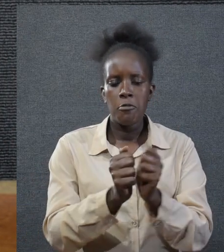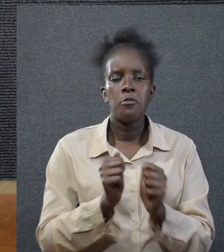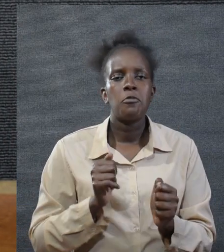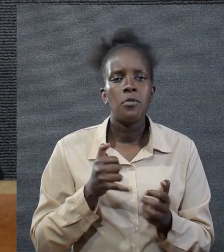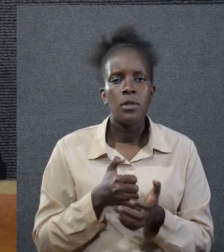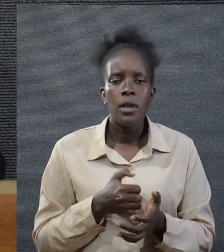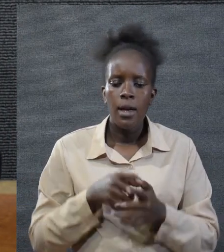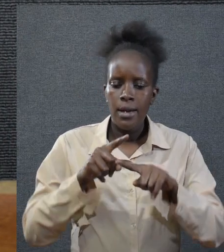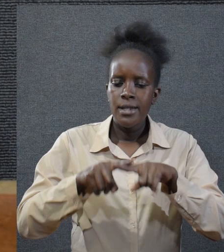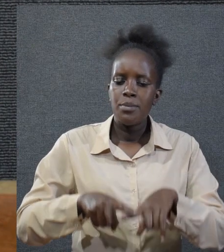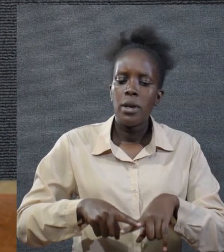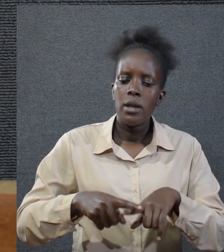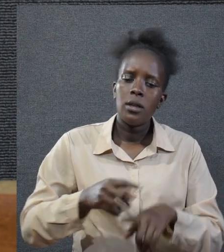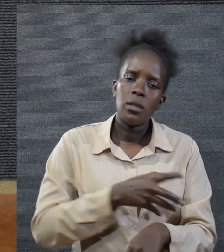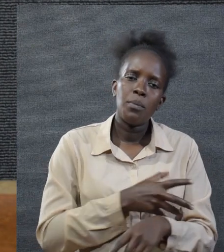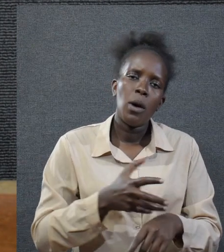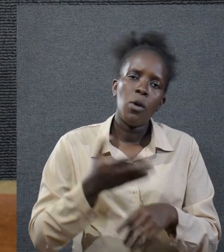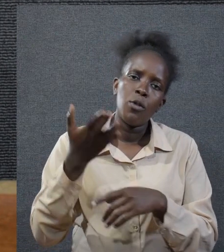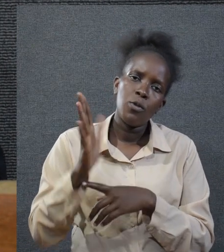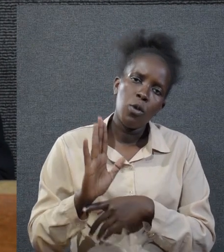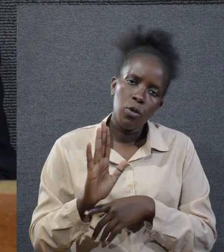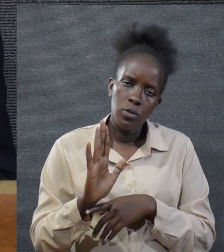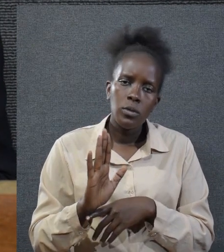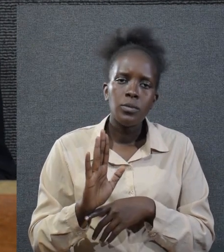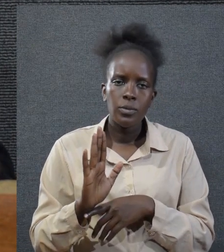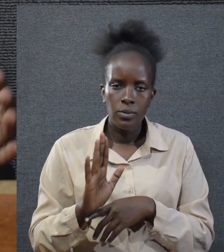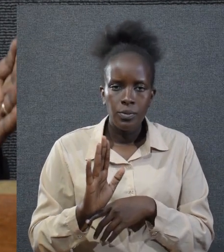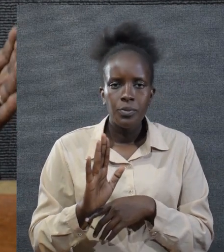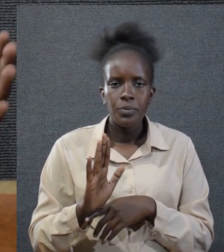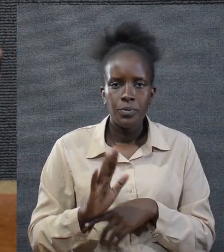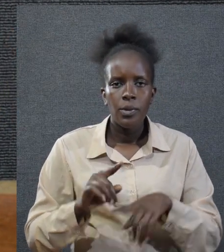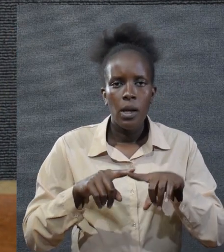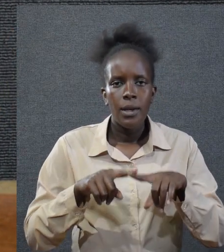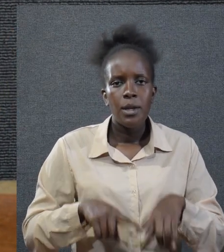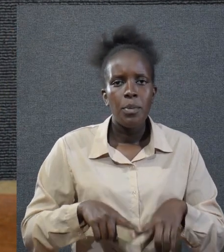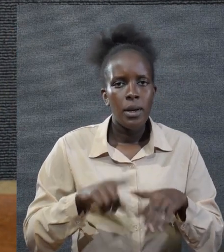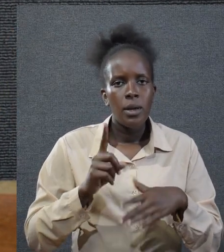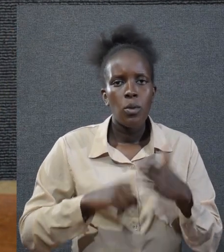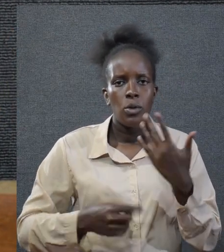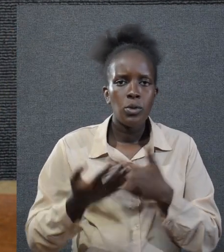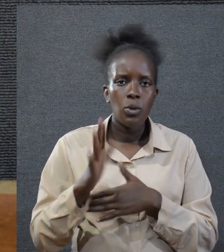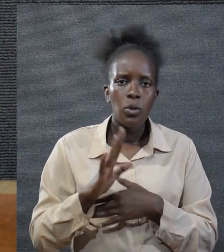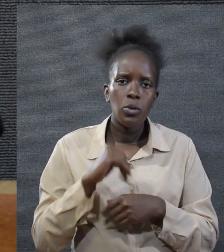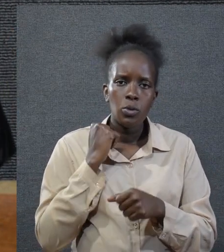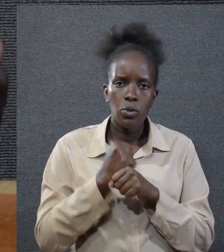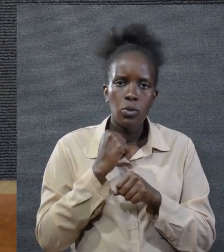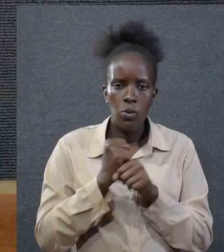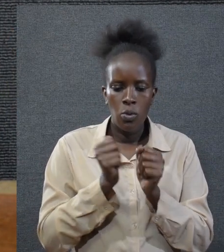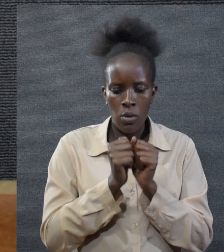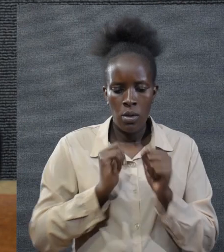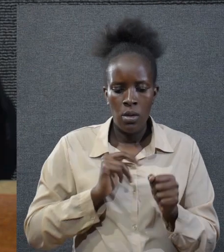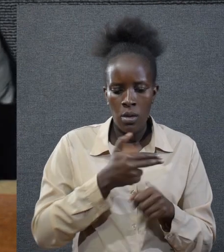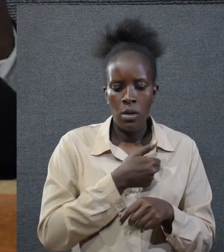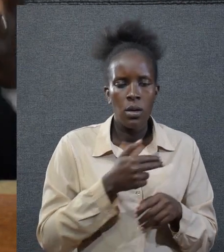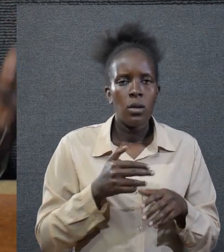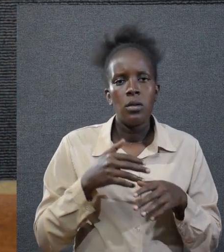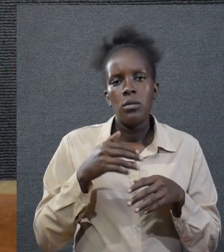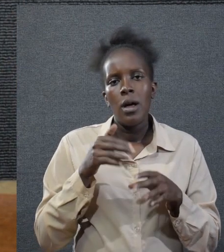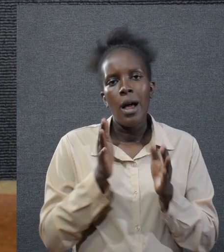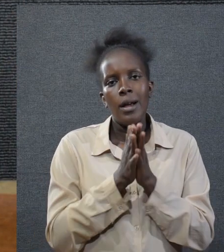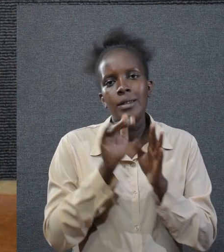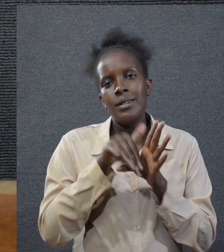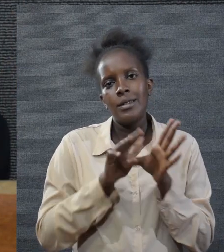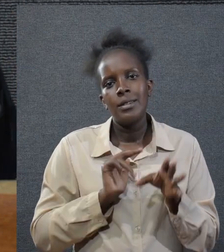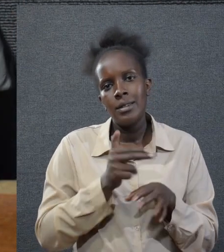with it depending on the power of God depending on the what God is going to do